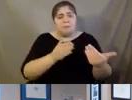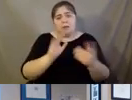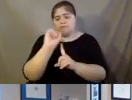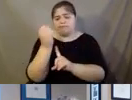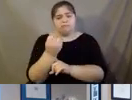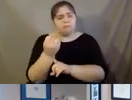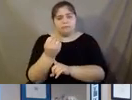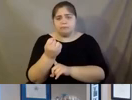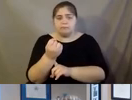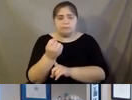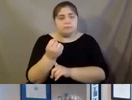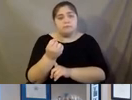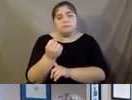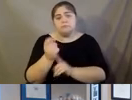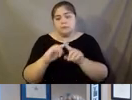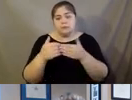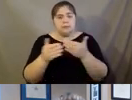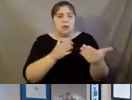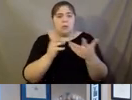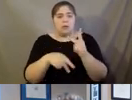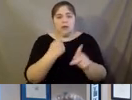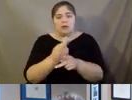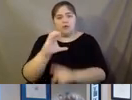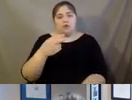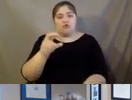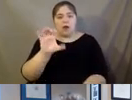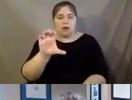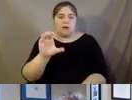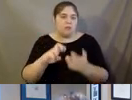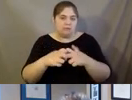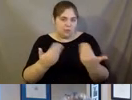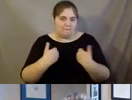what kind of chronic conditions you're facing. Next slide.